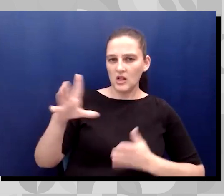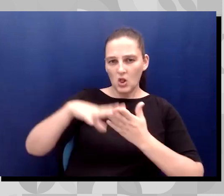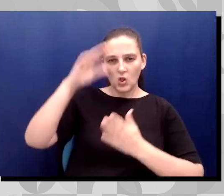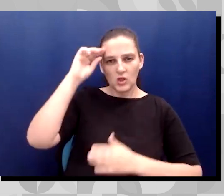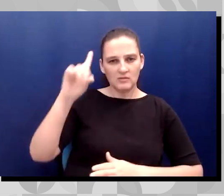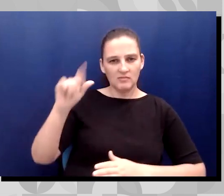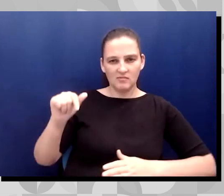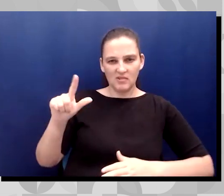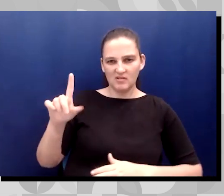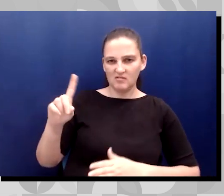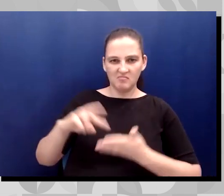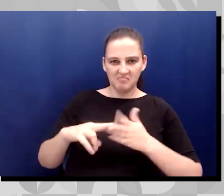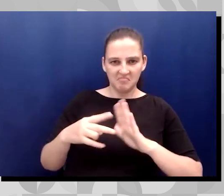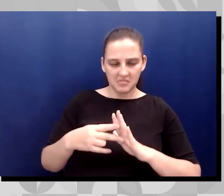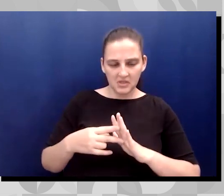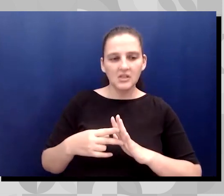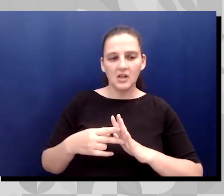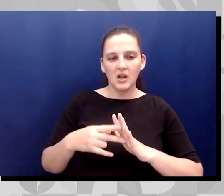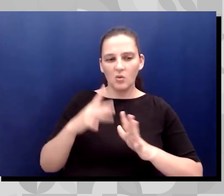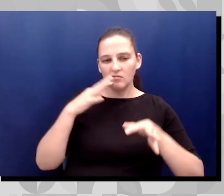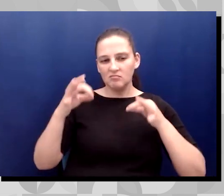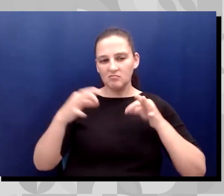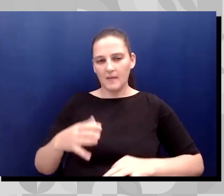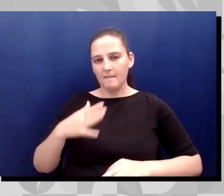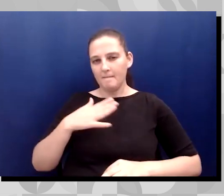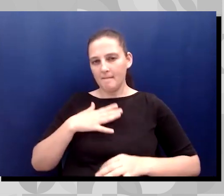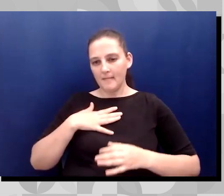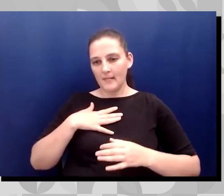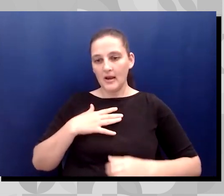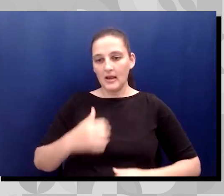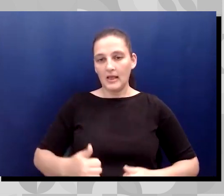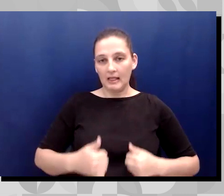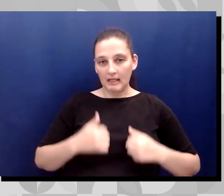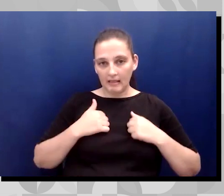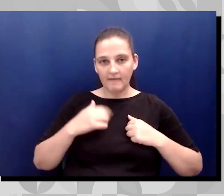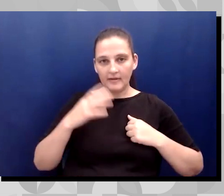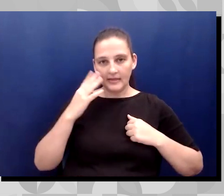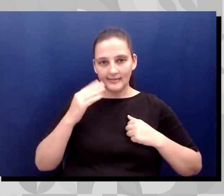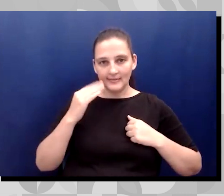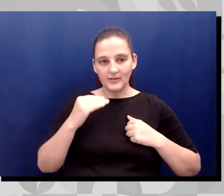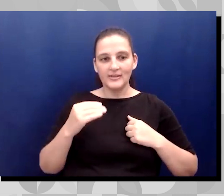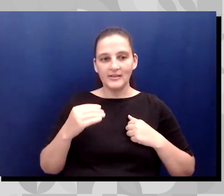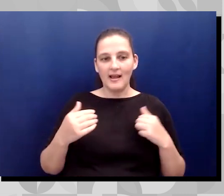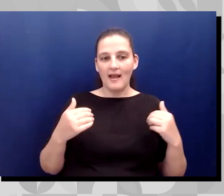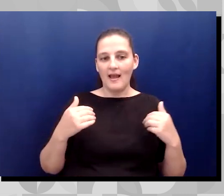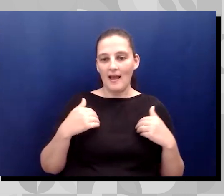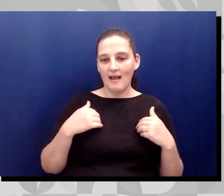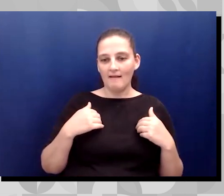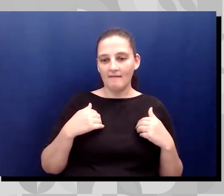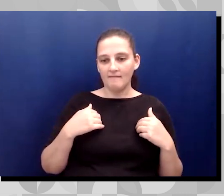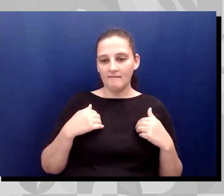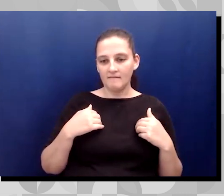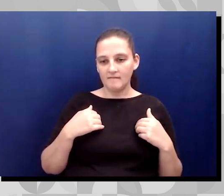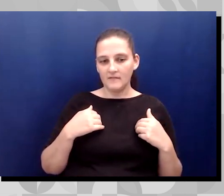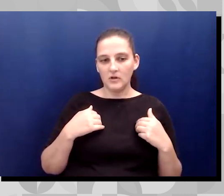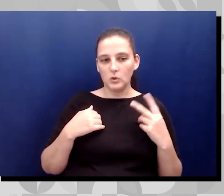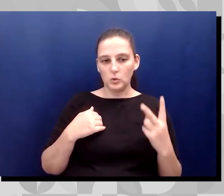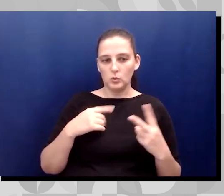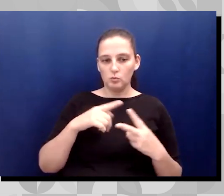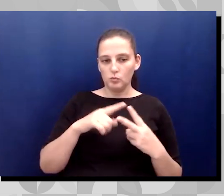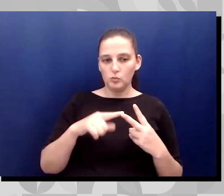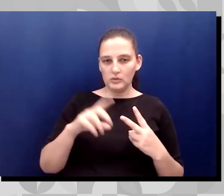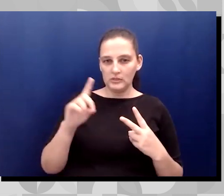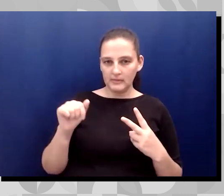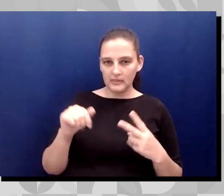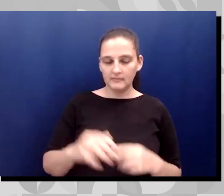going to share a little bit of my learned experience, lived experience of having two learning disabilities, but particularly focusing